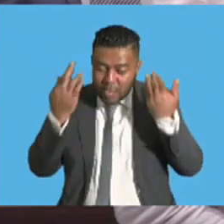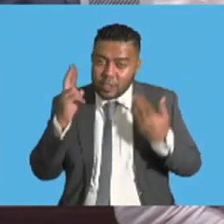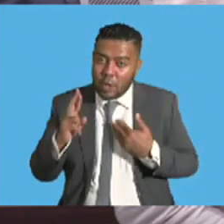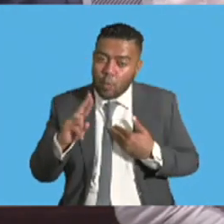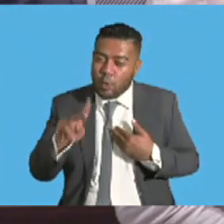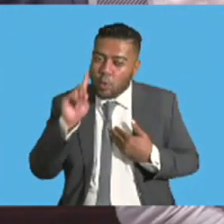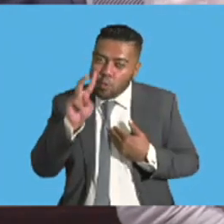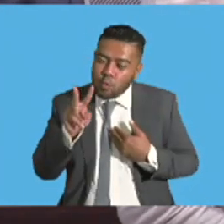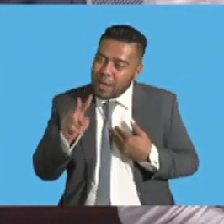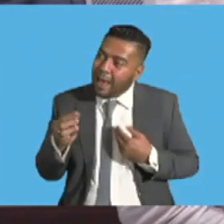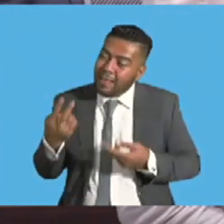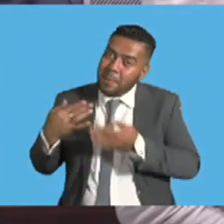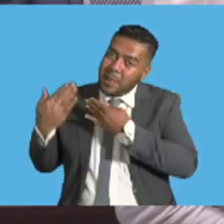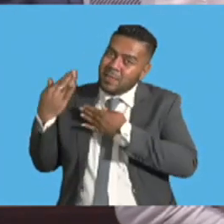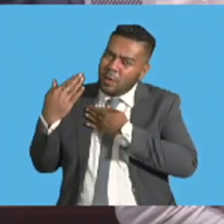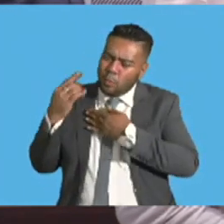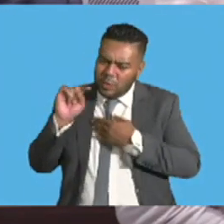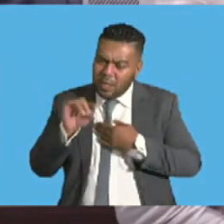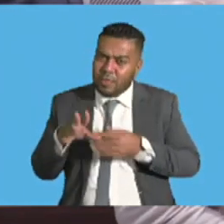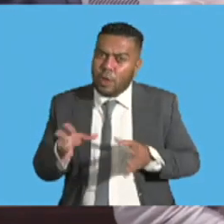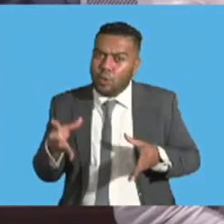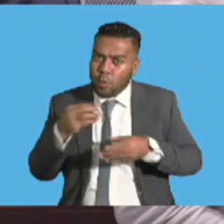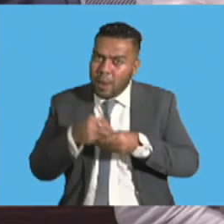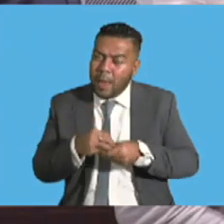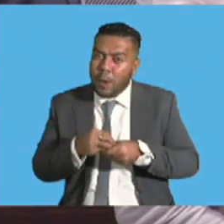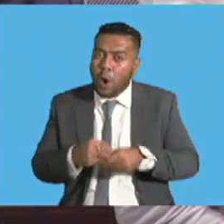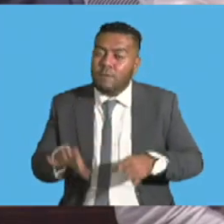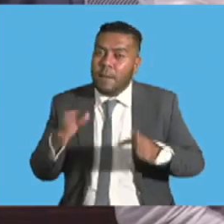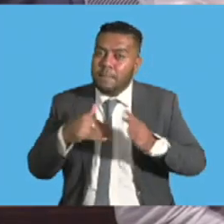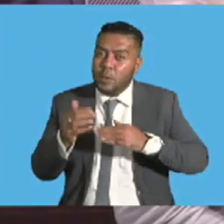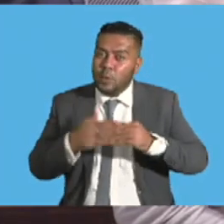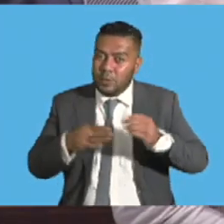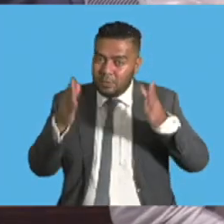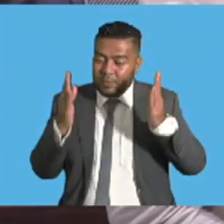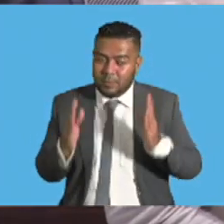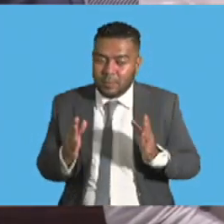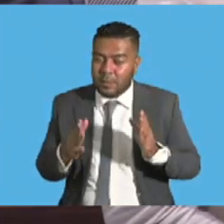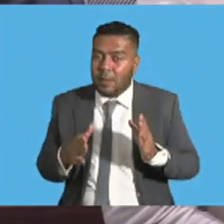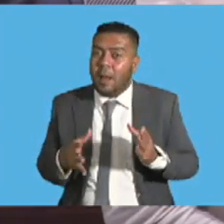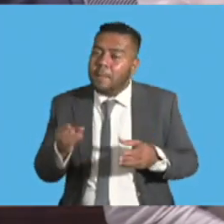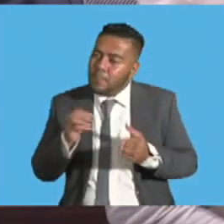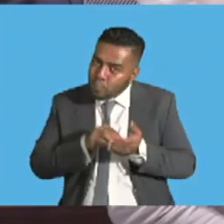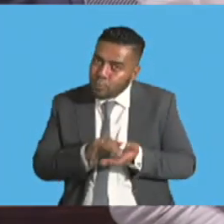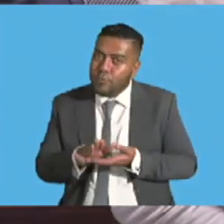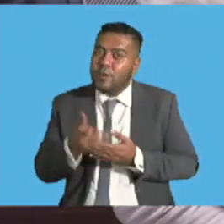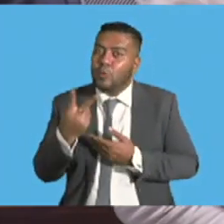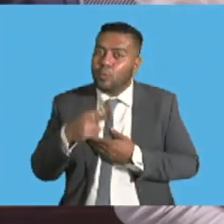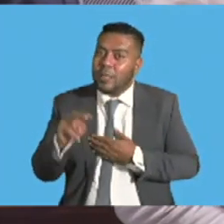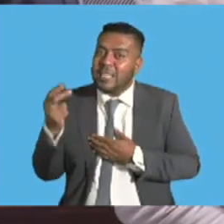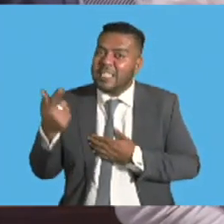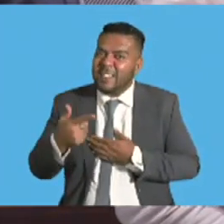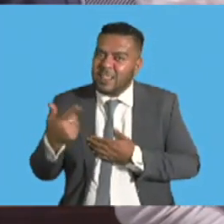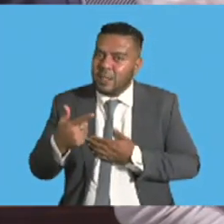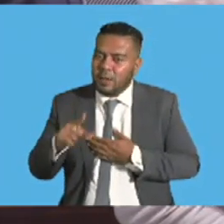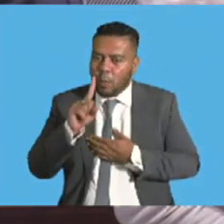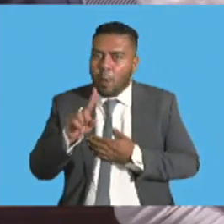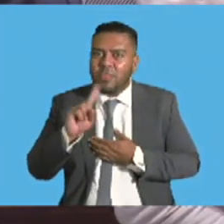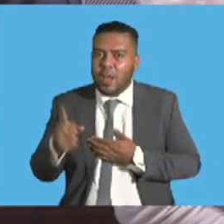past, the total number of building permit applications approved in 2017 was $1